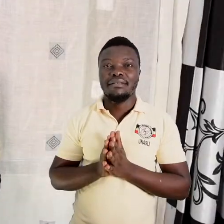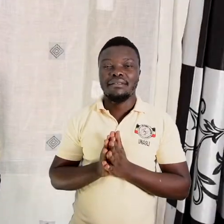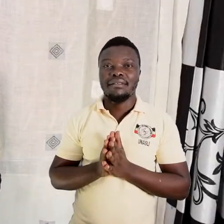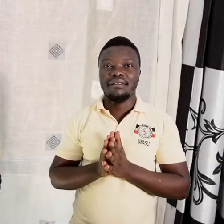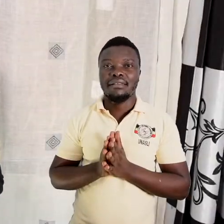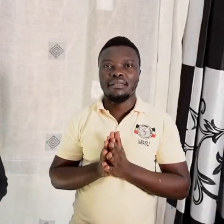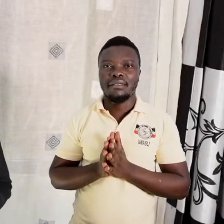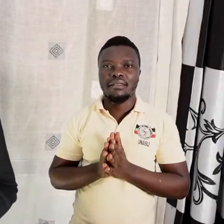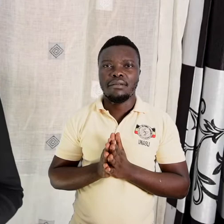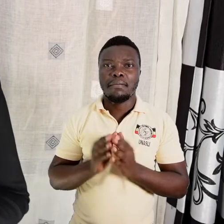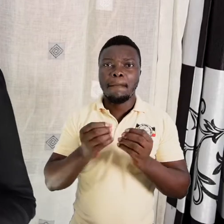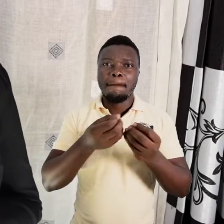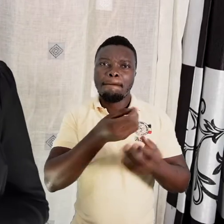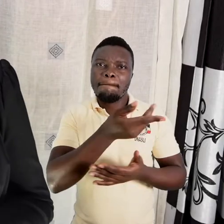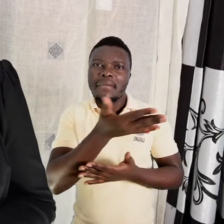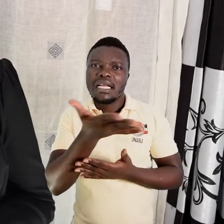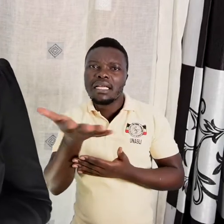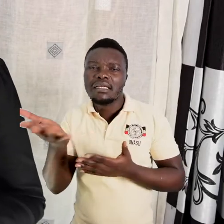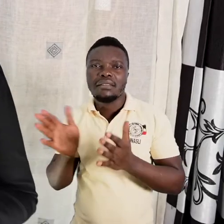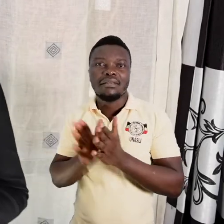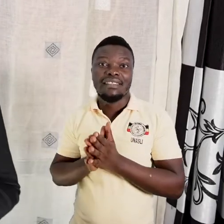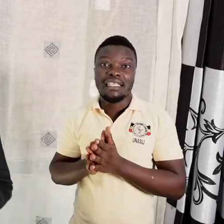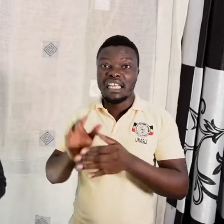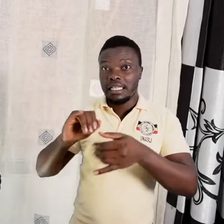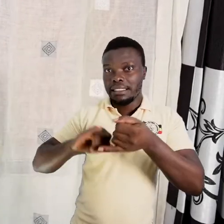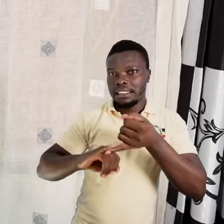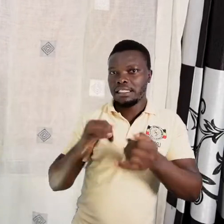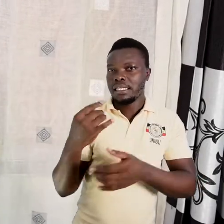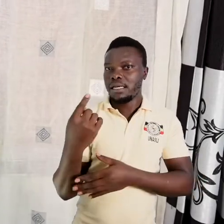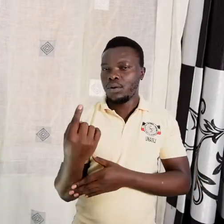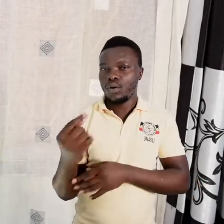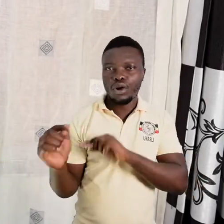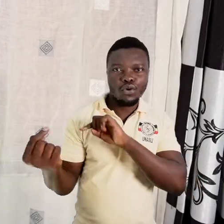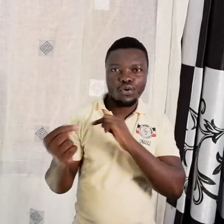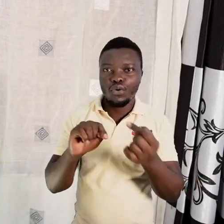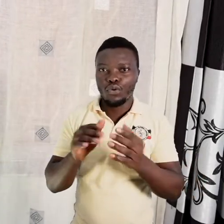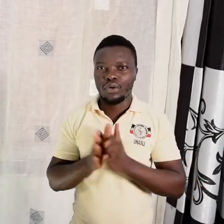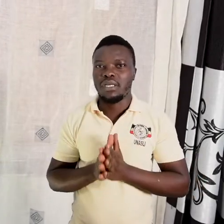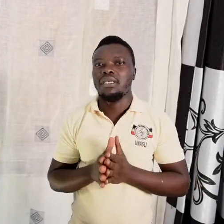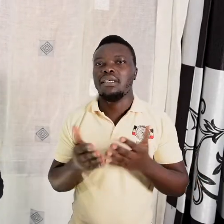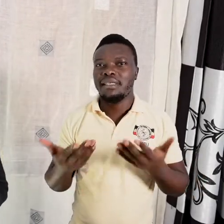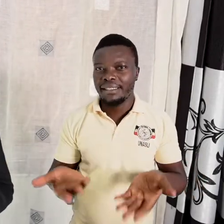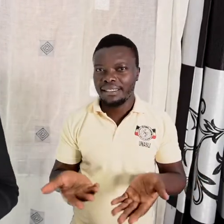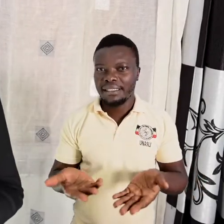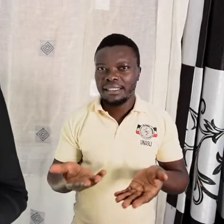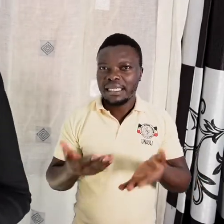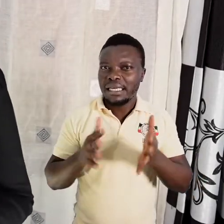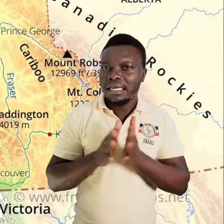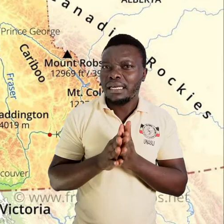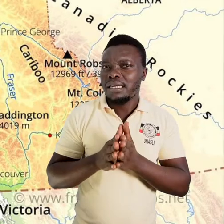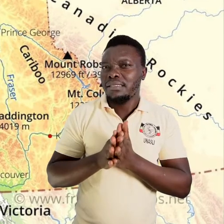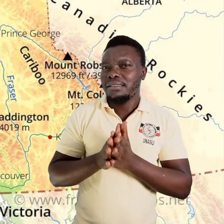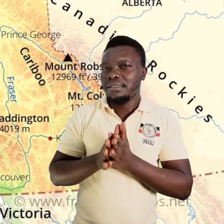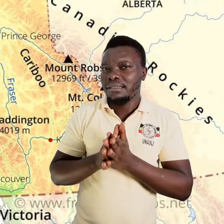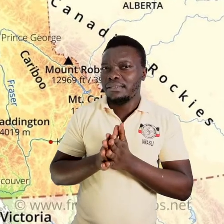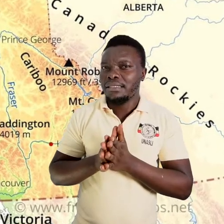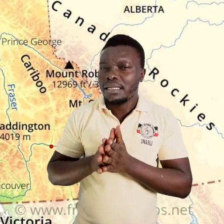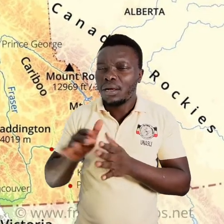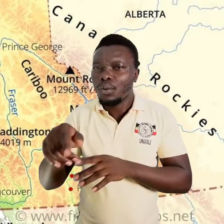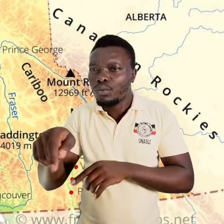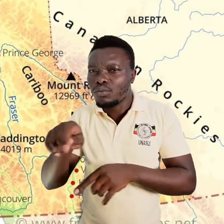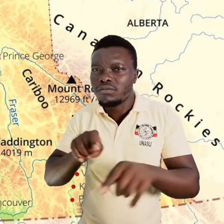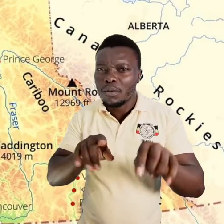For many of us in our senior one we talked about exploitation of resources in British Columbia